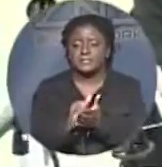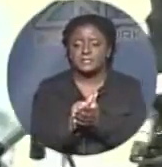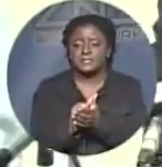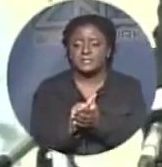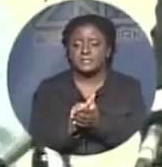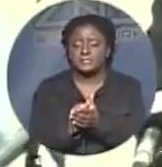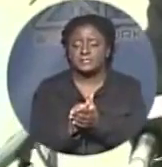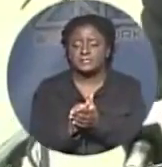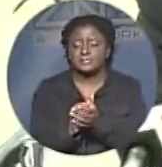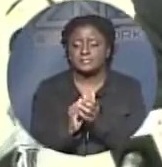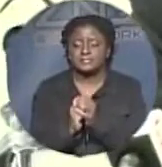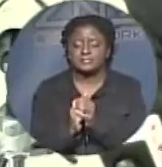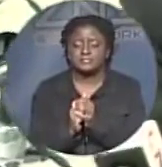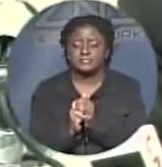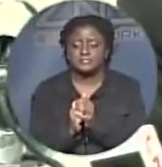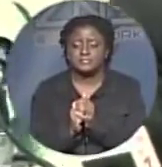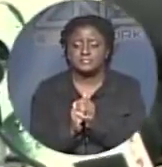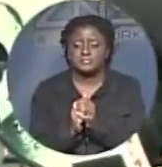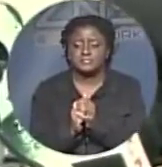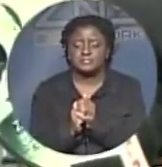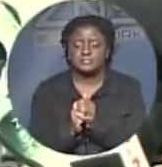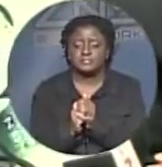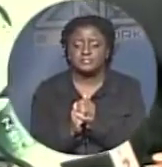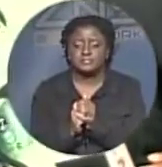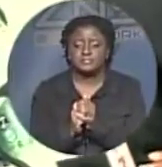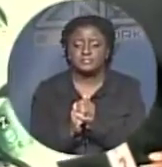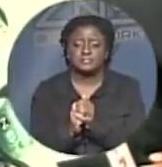be returned to investors.